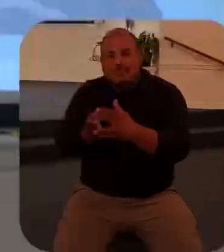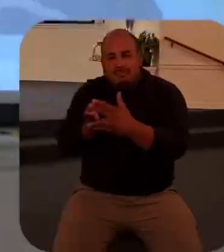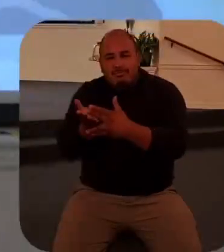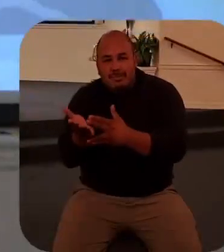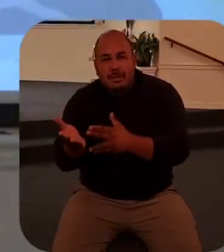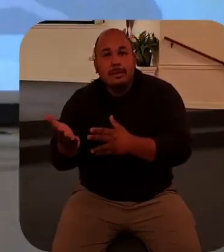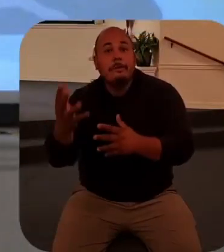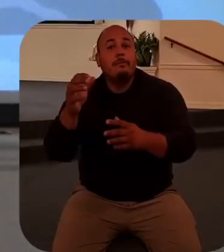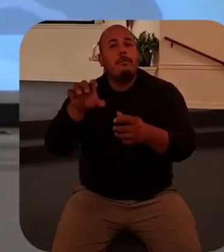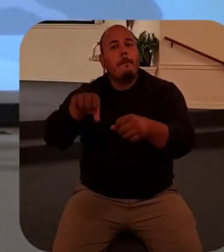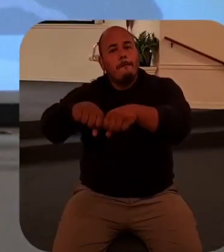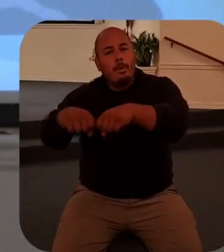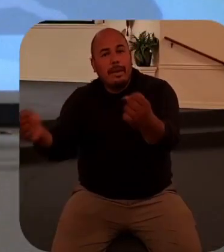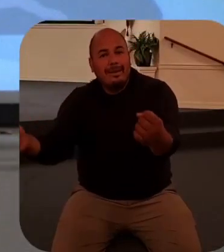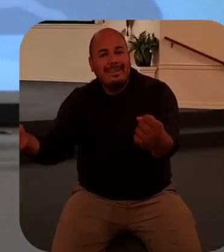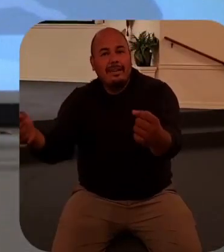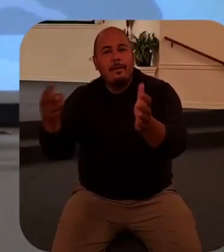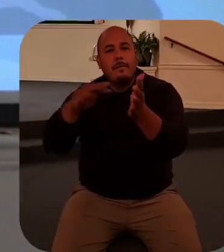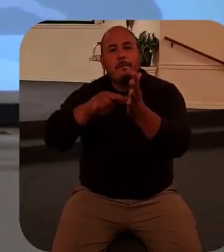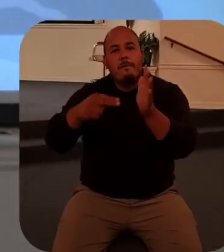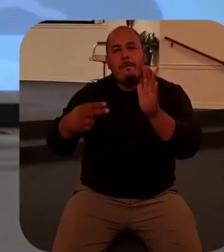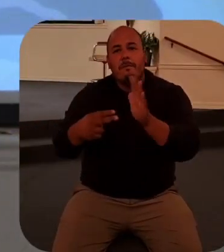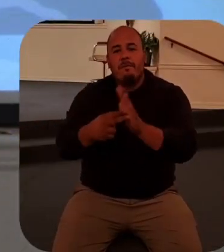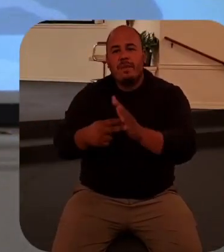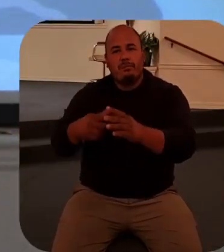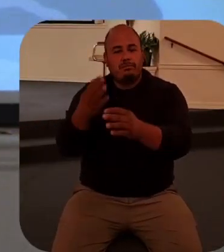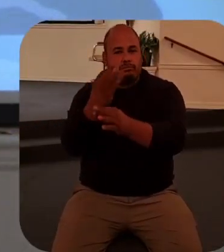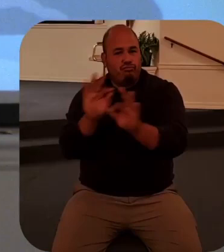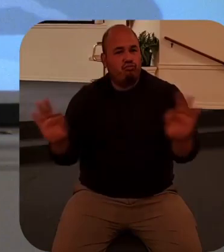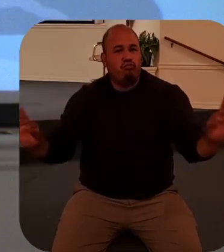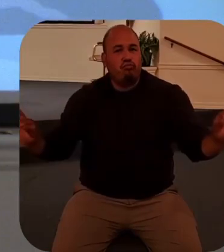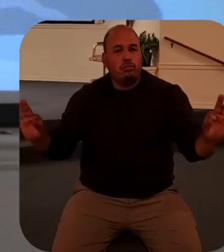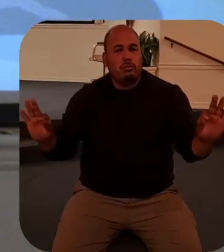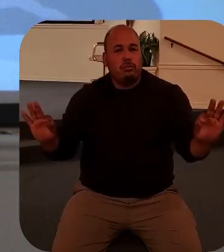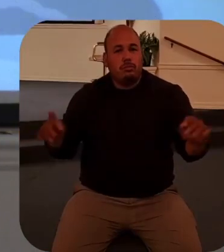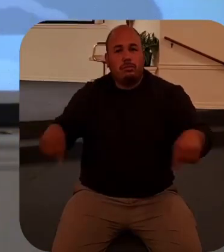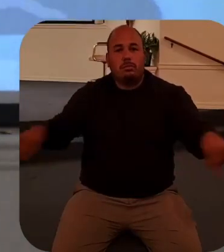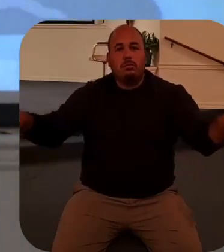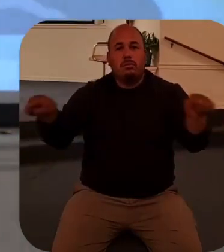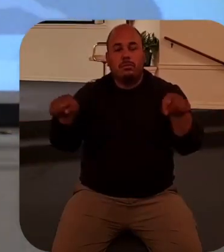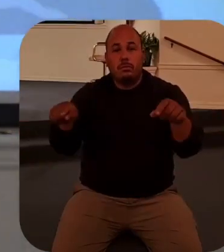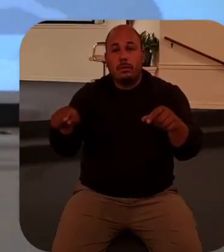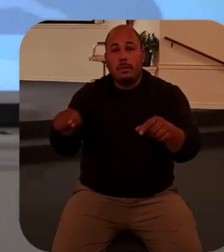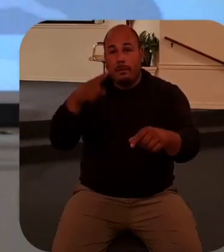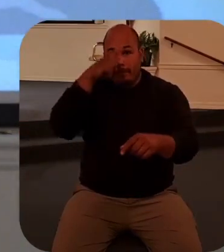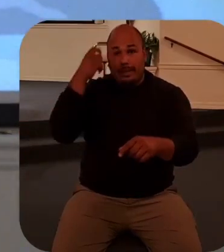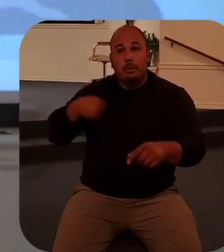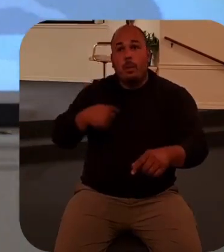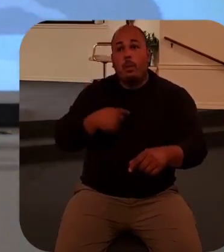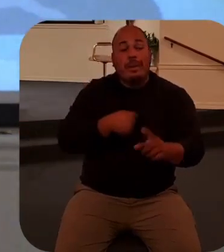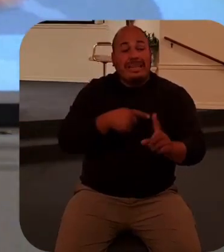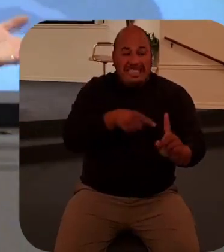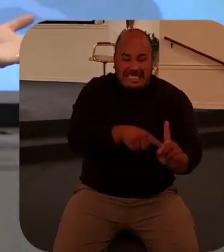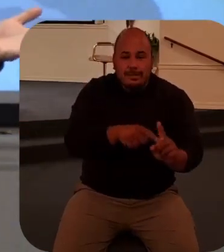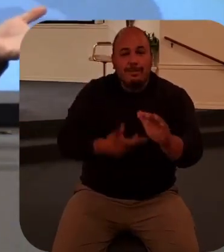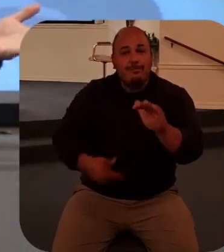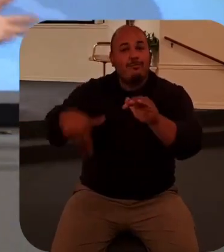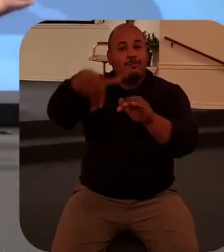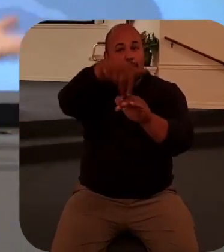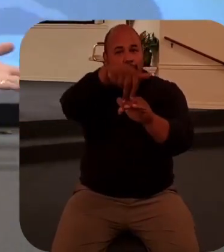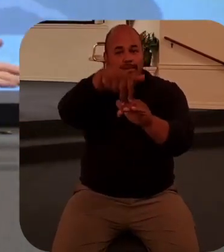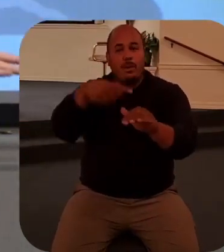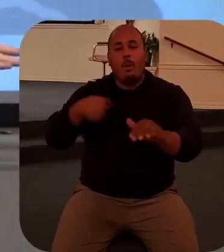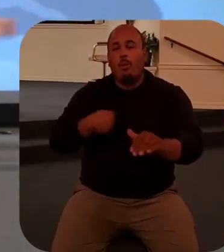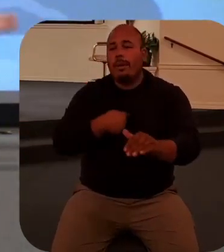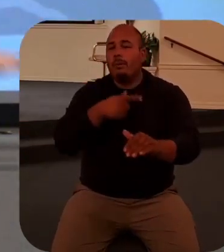devil's power to enslave us with the fear of death because since Jesus was raised we don't fear death